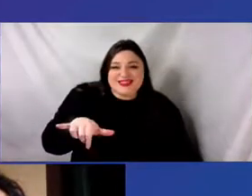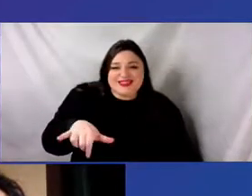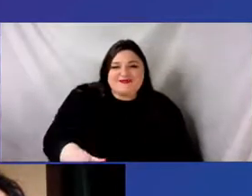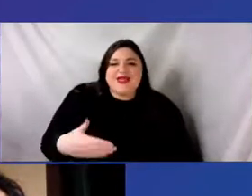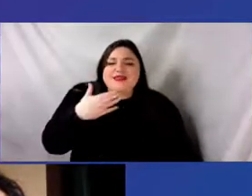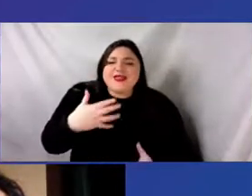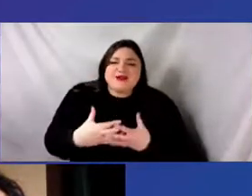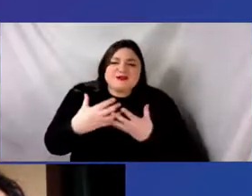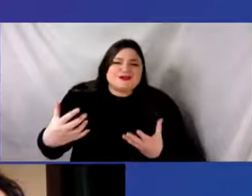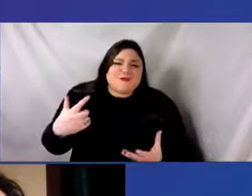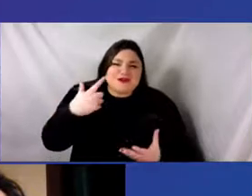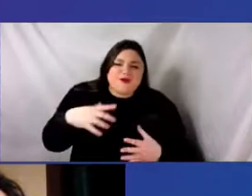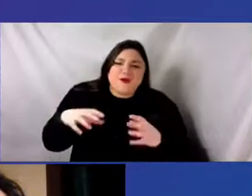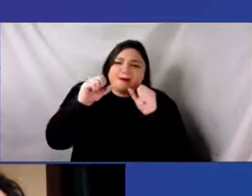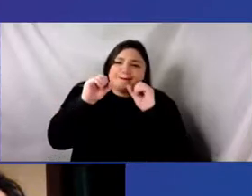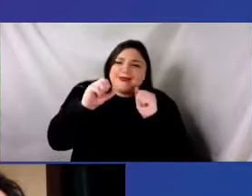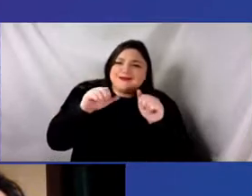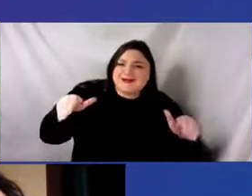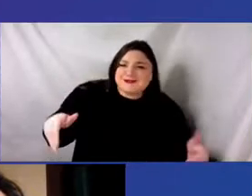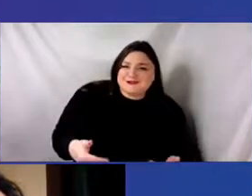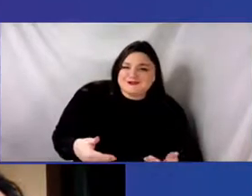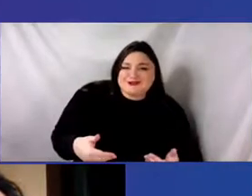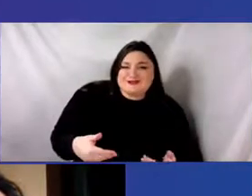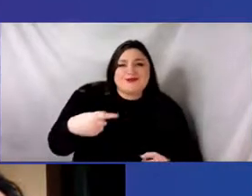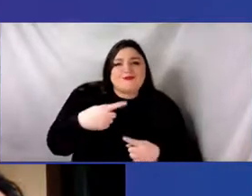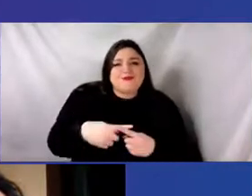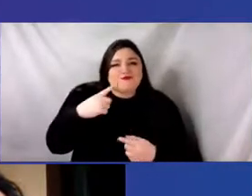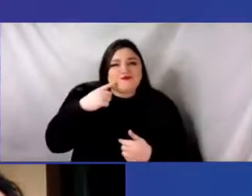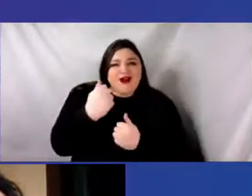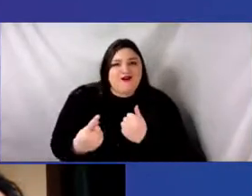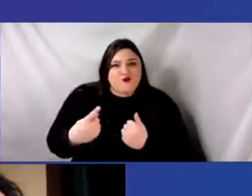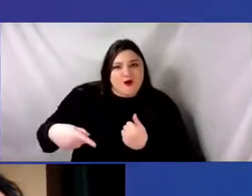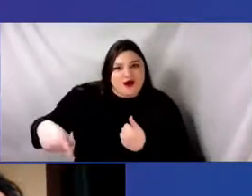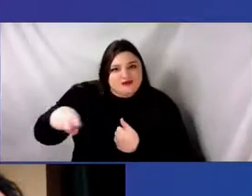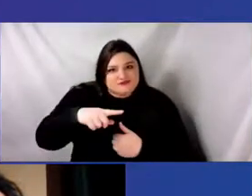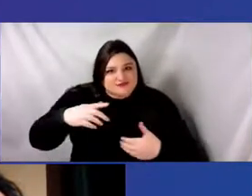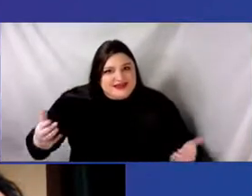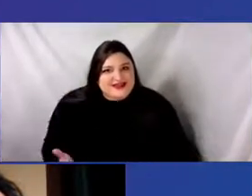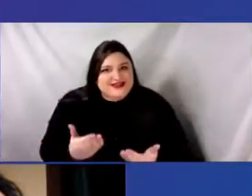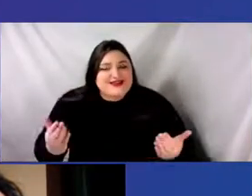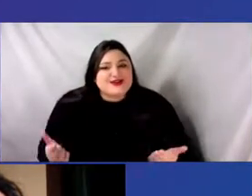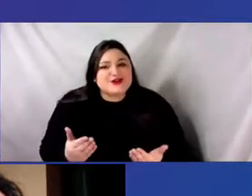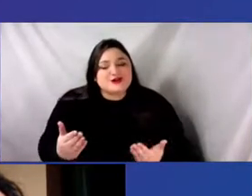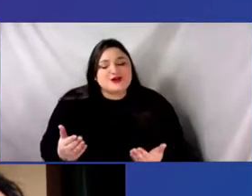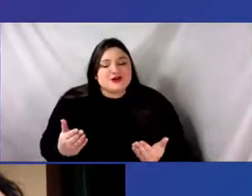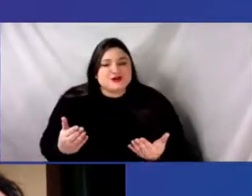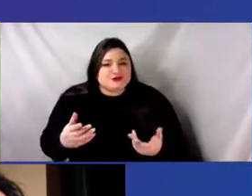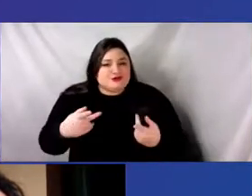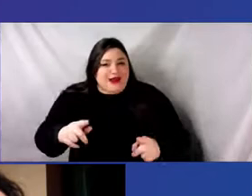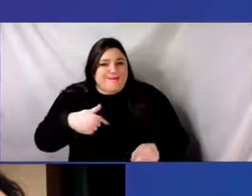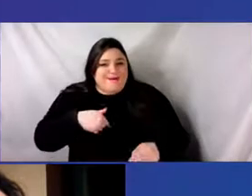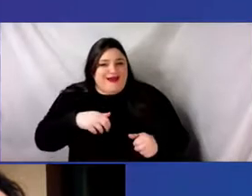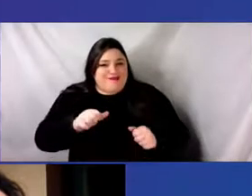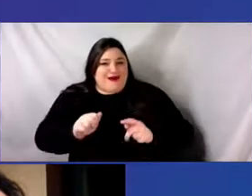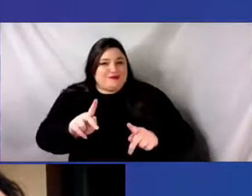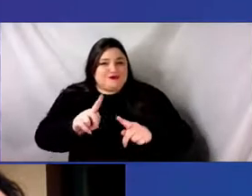and to everyone here for me and the opportunity that I can be here with you today.